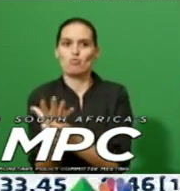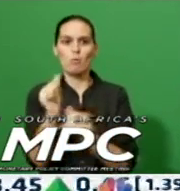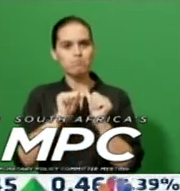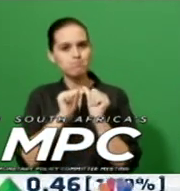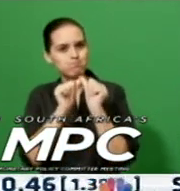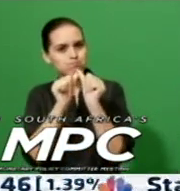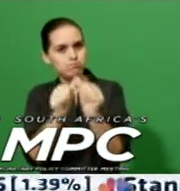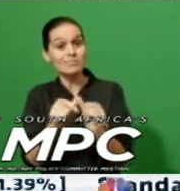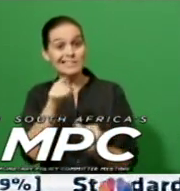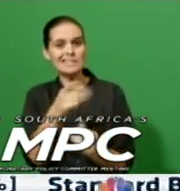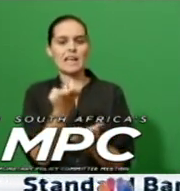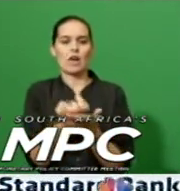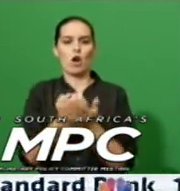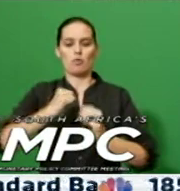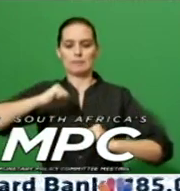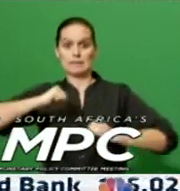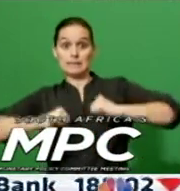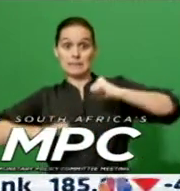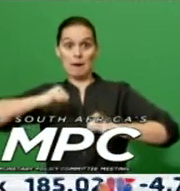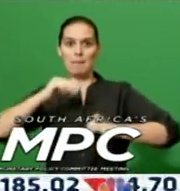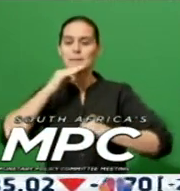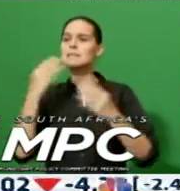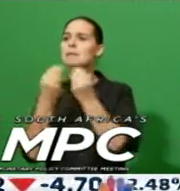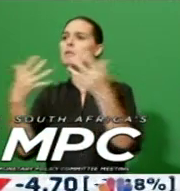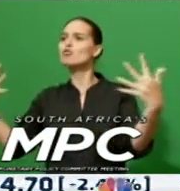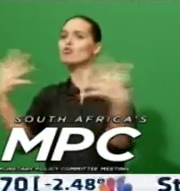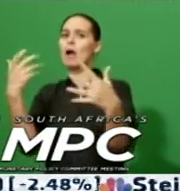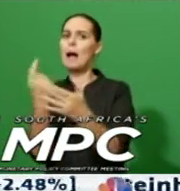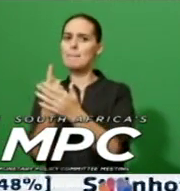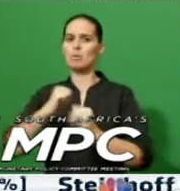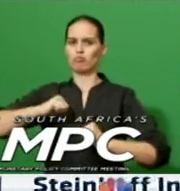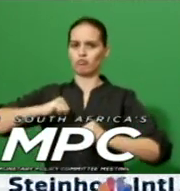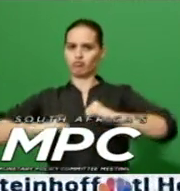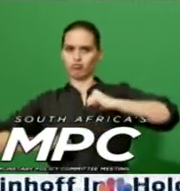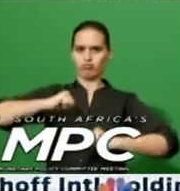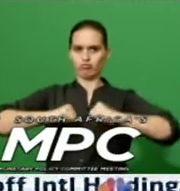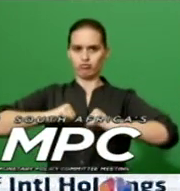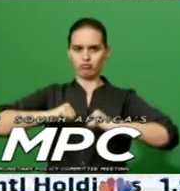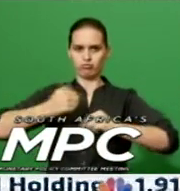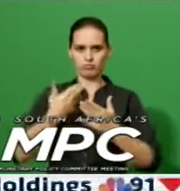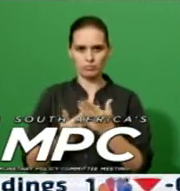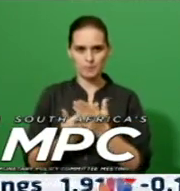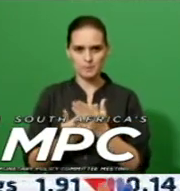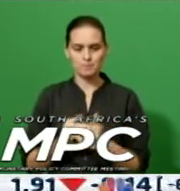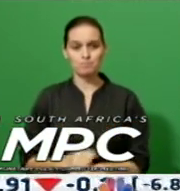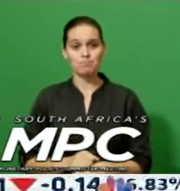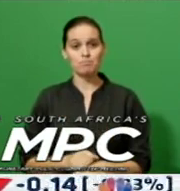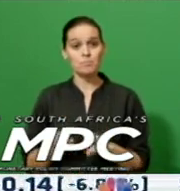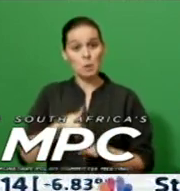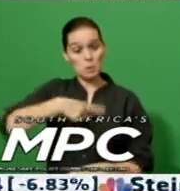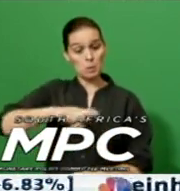economy is more resilient to shocks. Furthermore, the Committee remains of the view